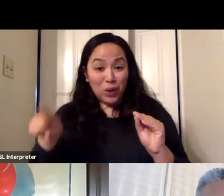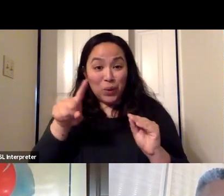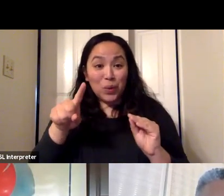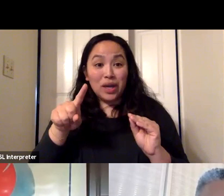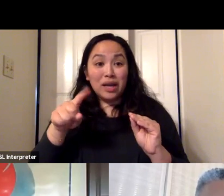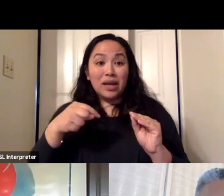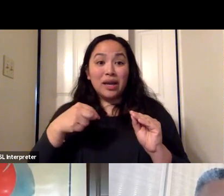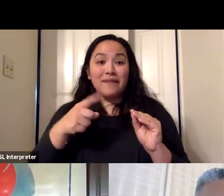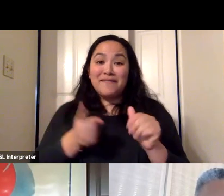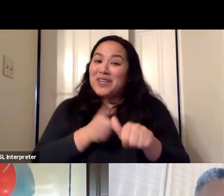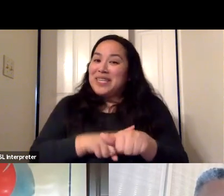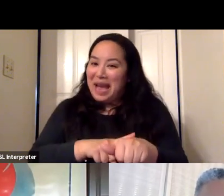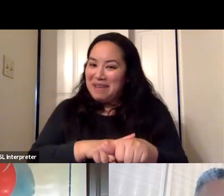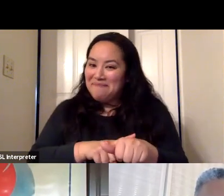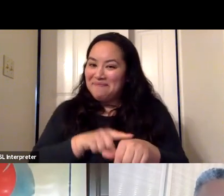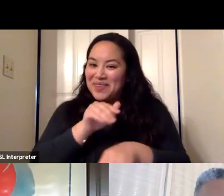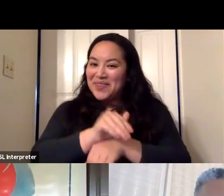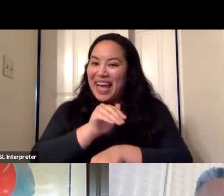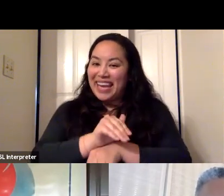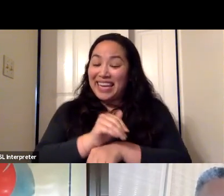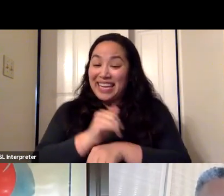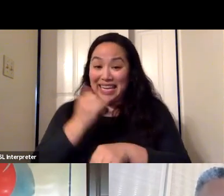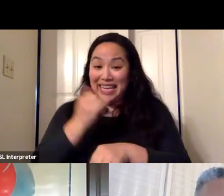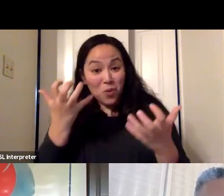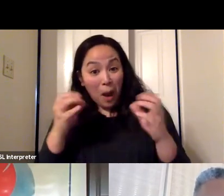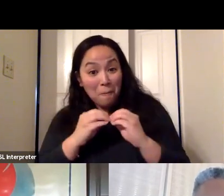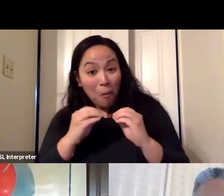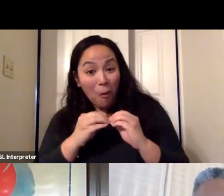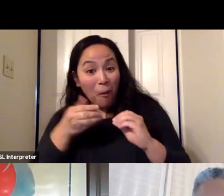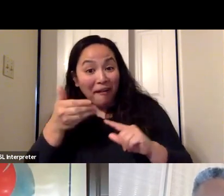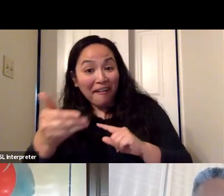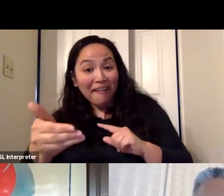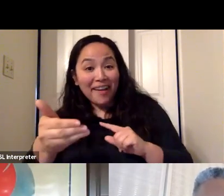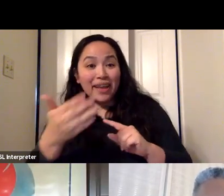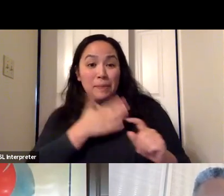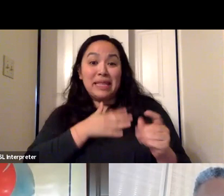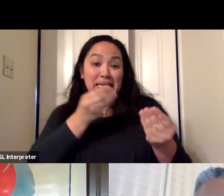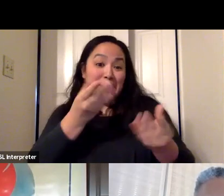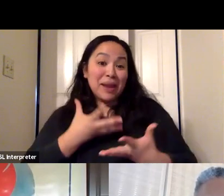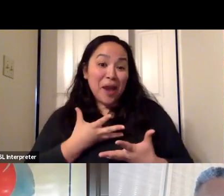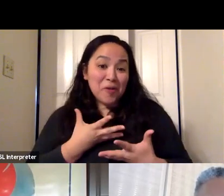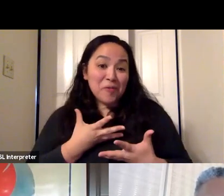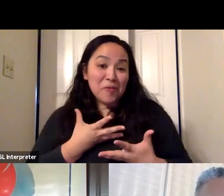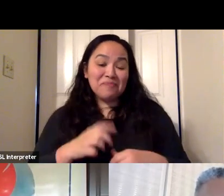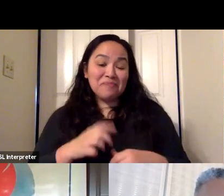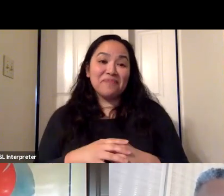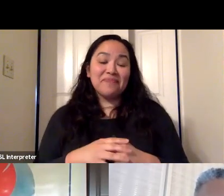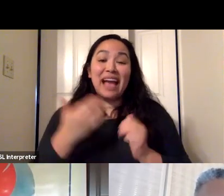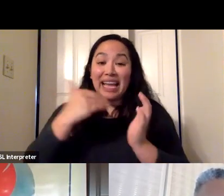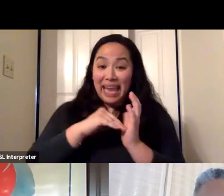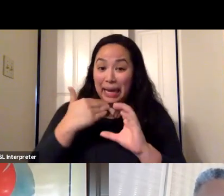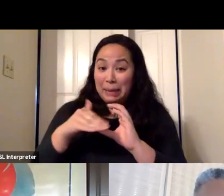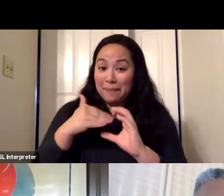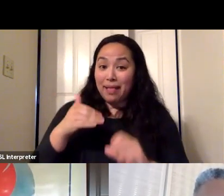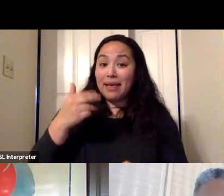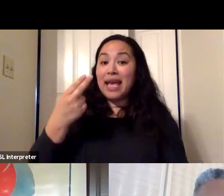piloting it tonight. And so this is something that you would like to see this format in the future. Please do let us know again that email address